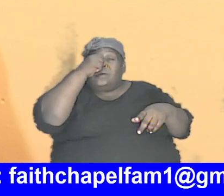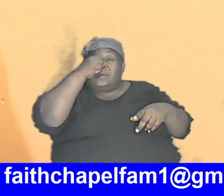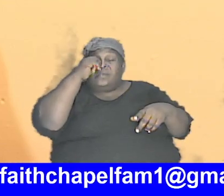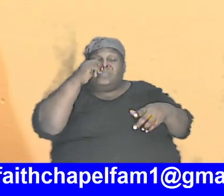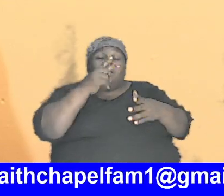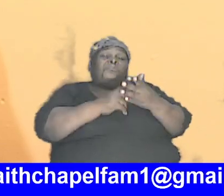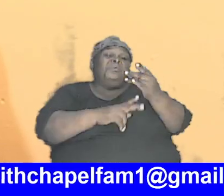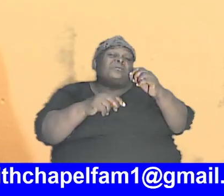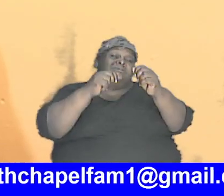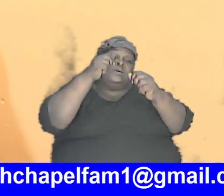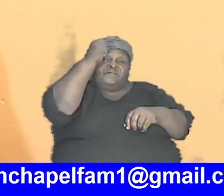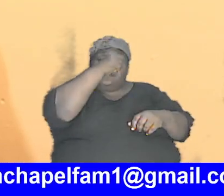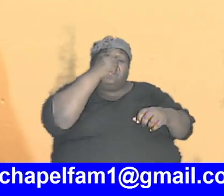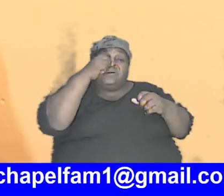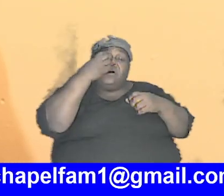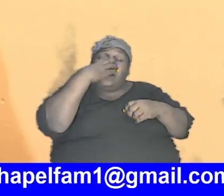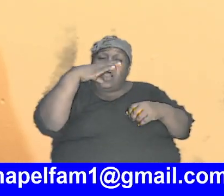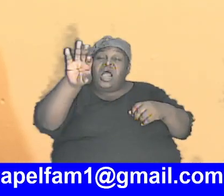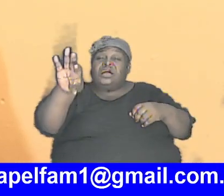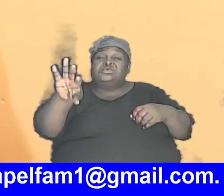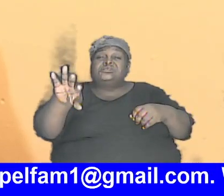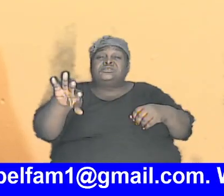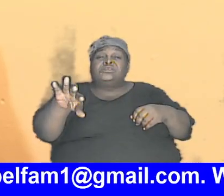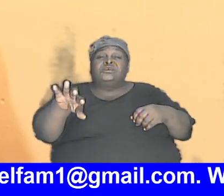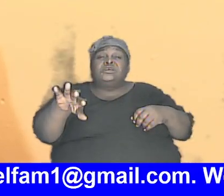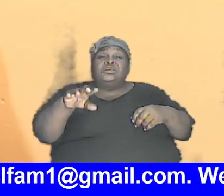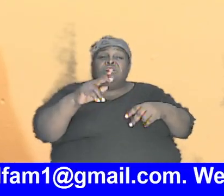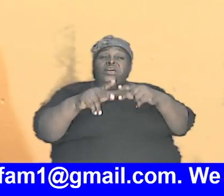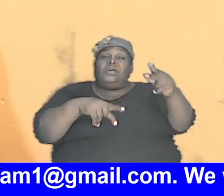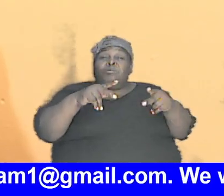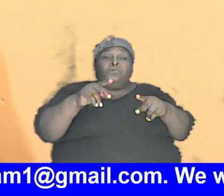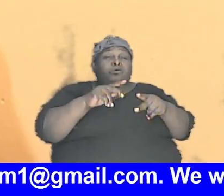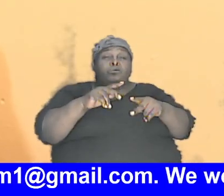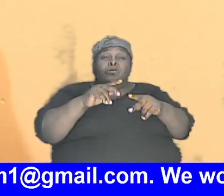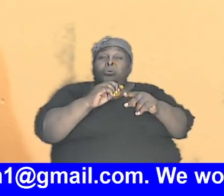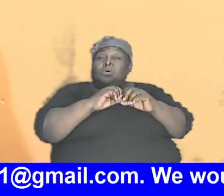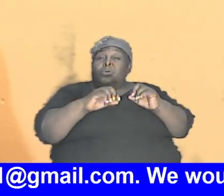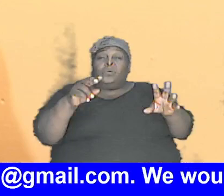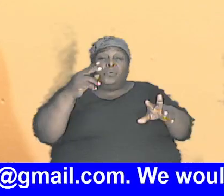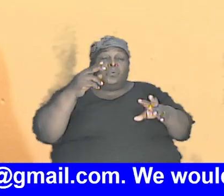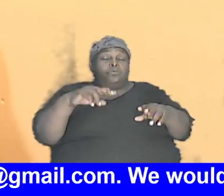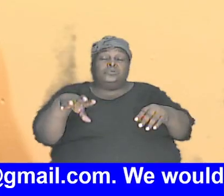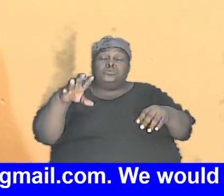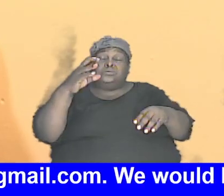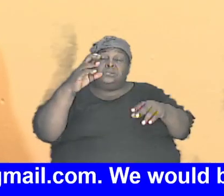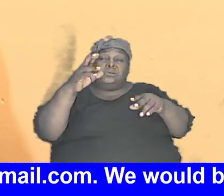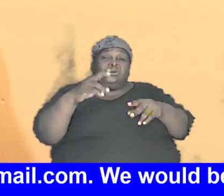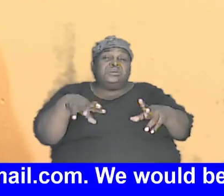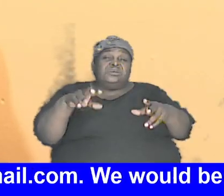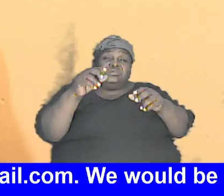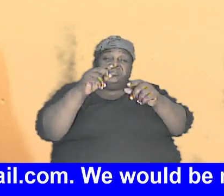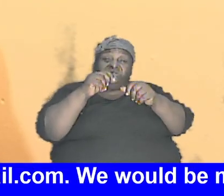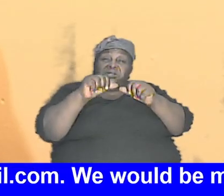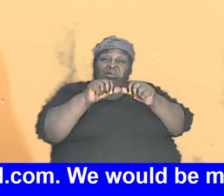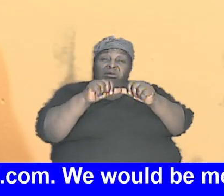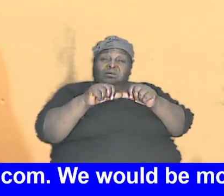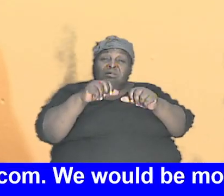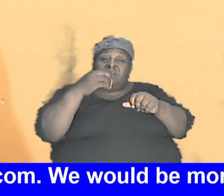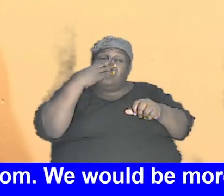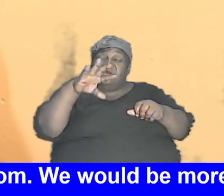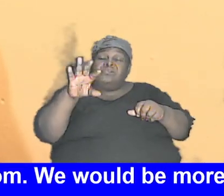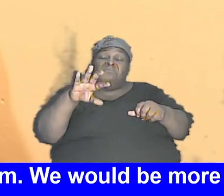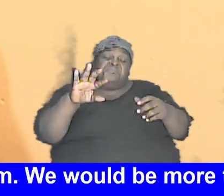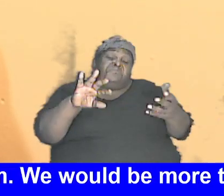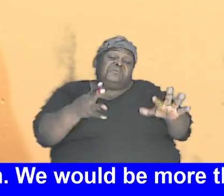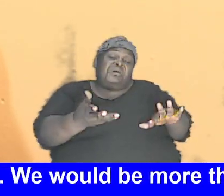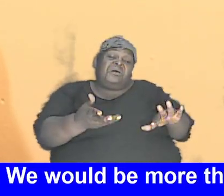hot and they dwelt there and if folks were there who couldn't survive they died out and who remained that formed that group of